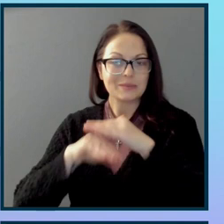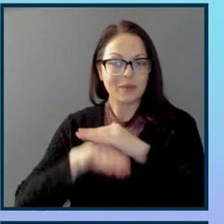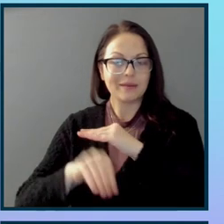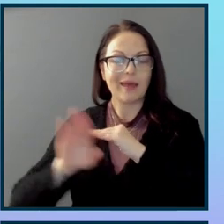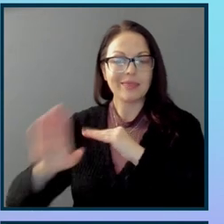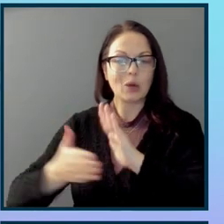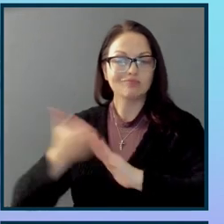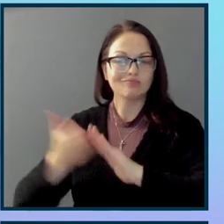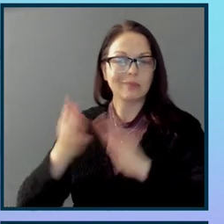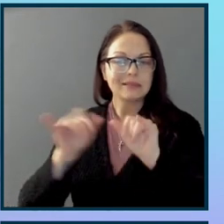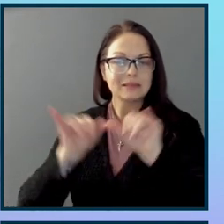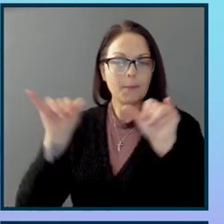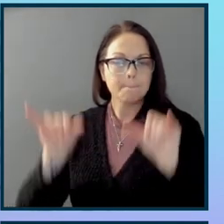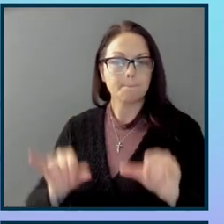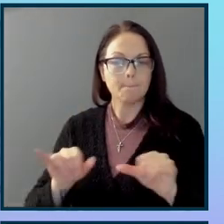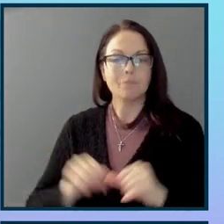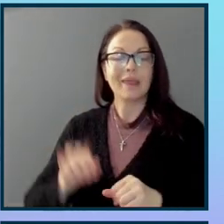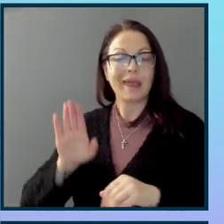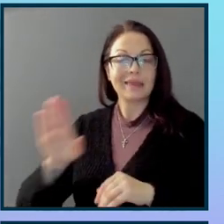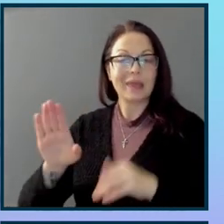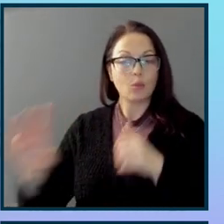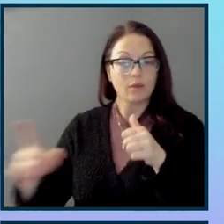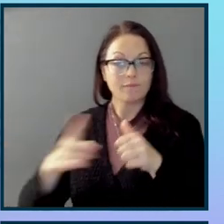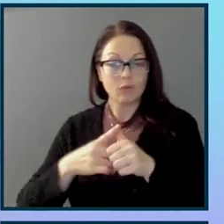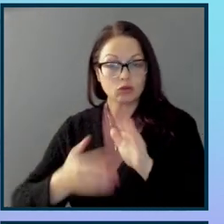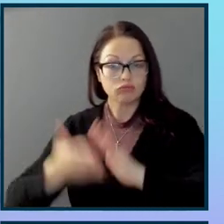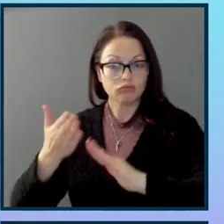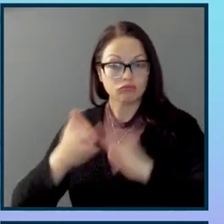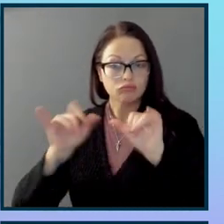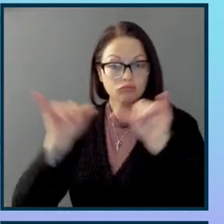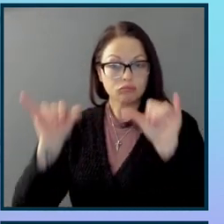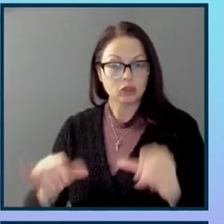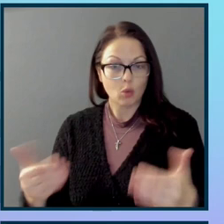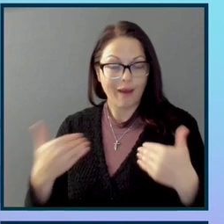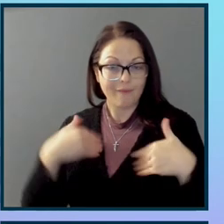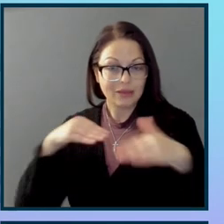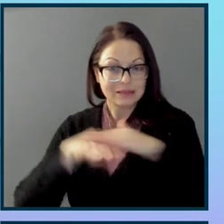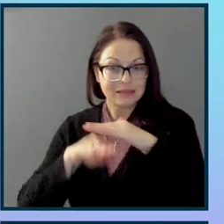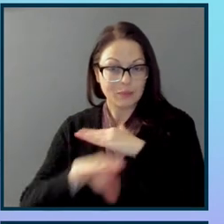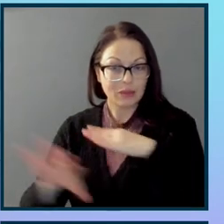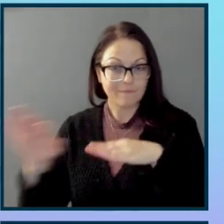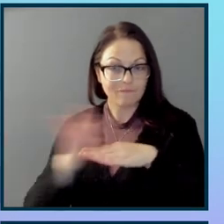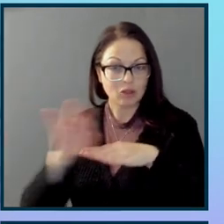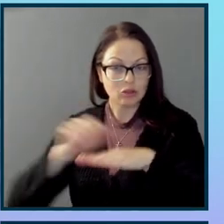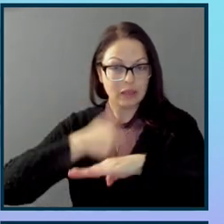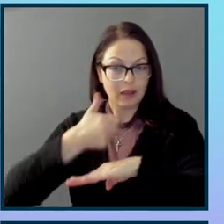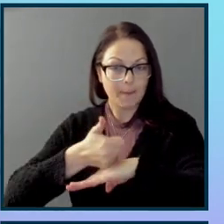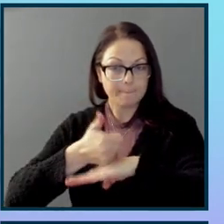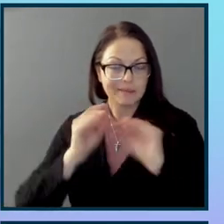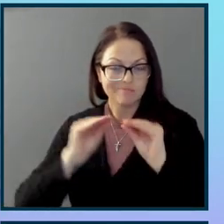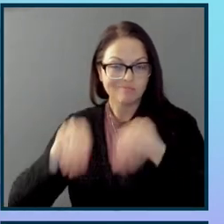system. And they were the first operating system to have accessibility features built in. But it